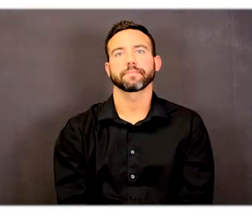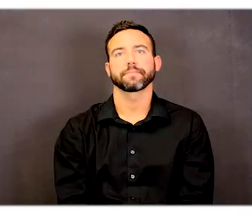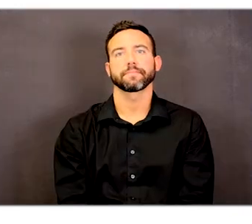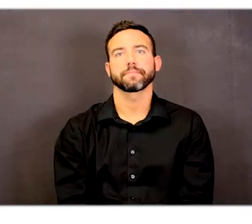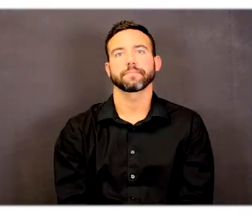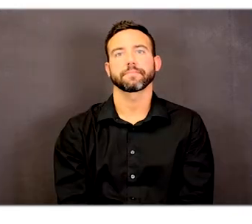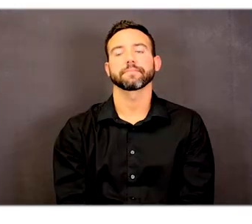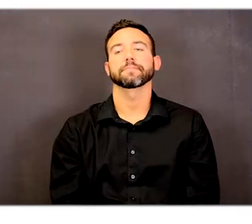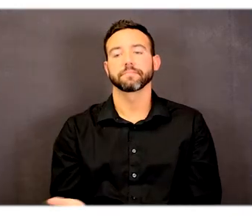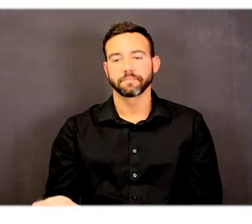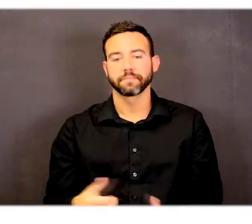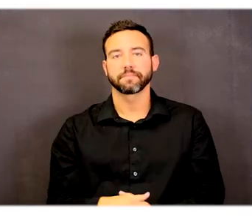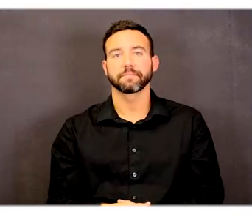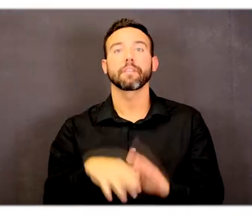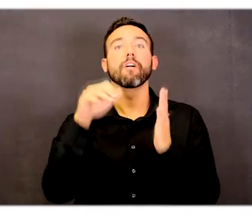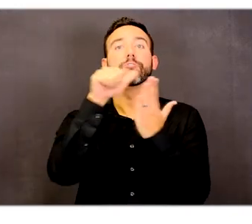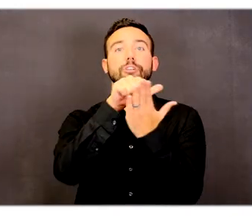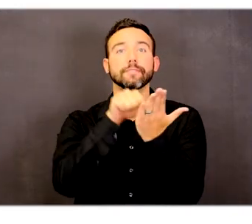Agenda.